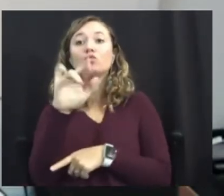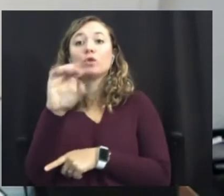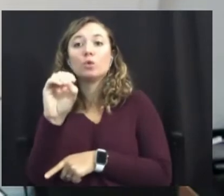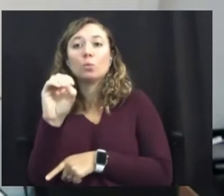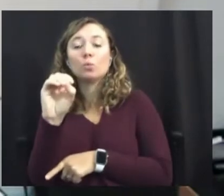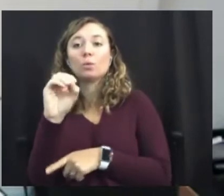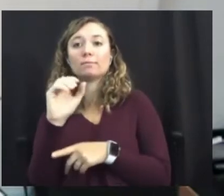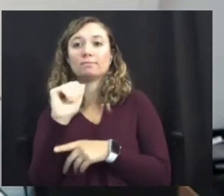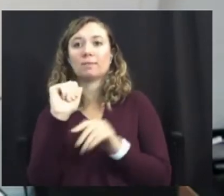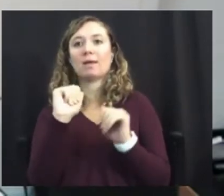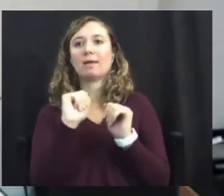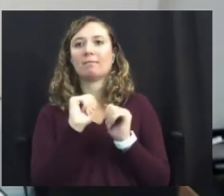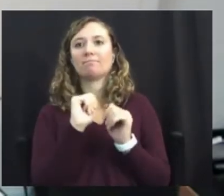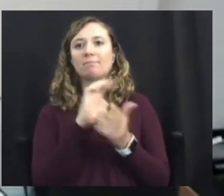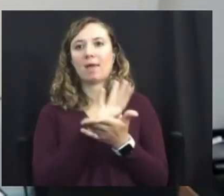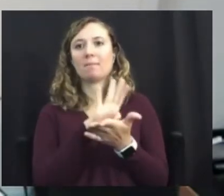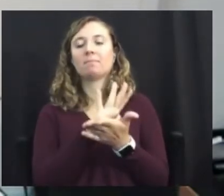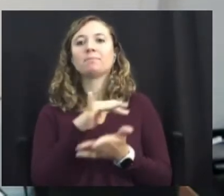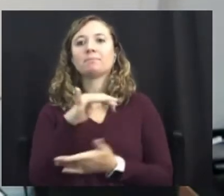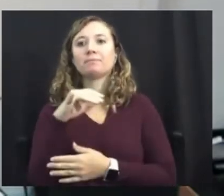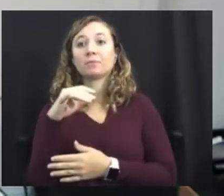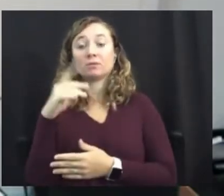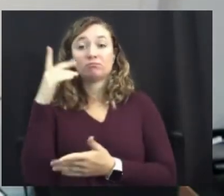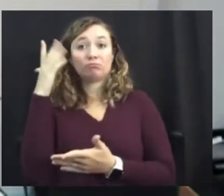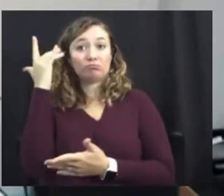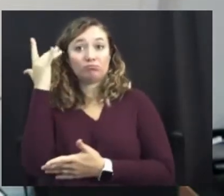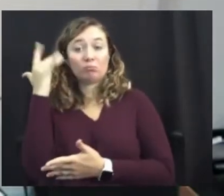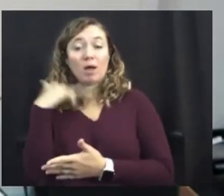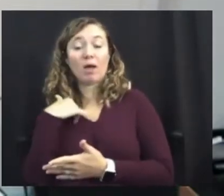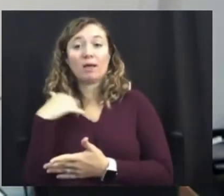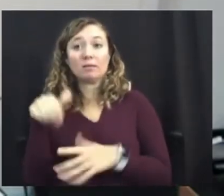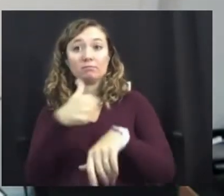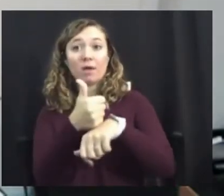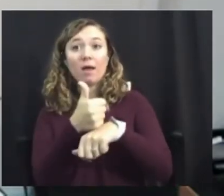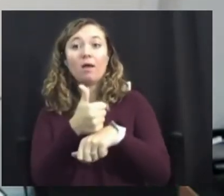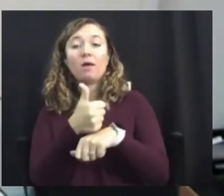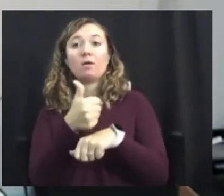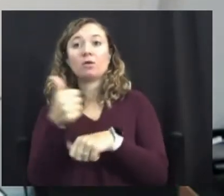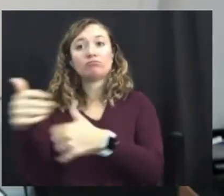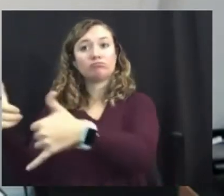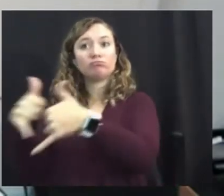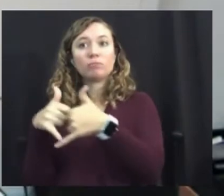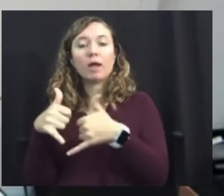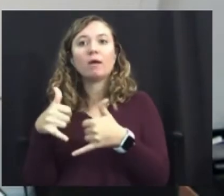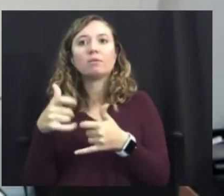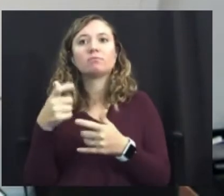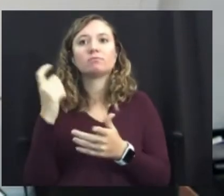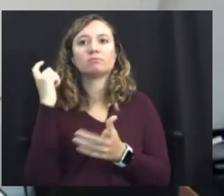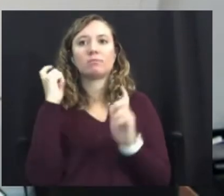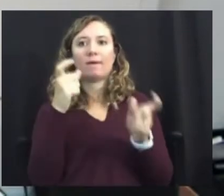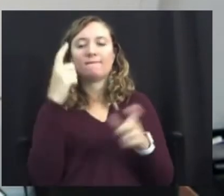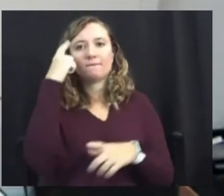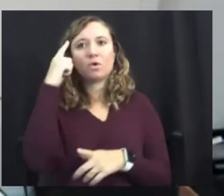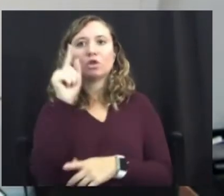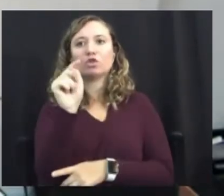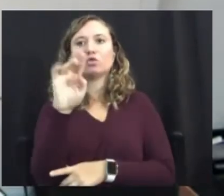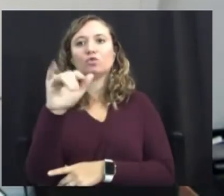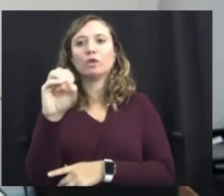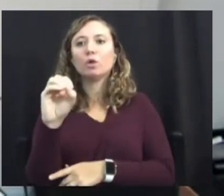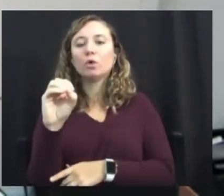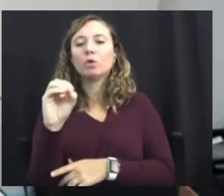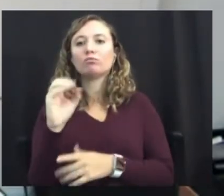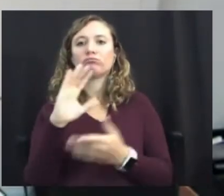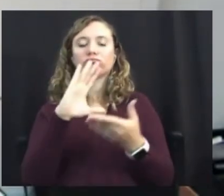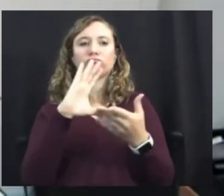created to provide professional development based on grant-funded programming that we do for the TRIO community, who